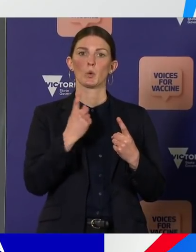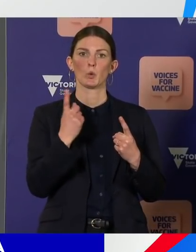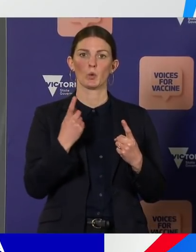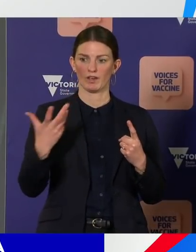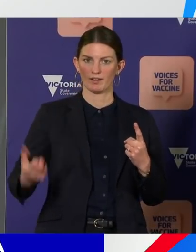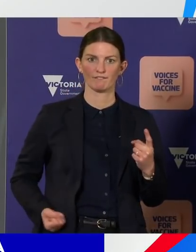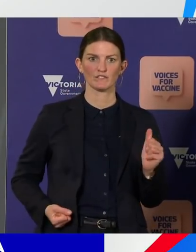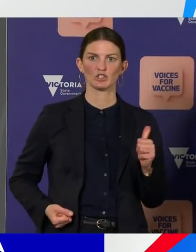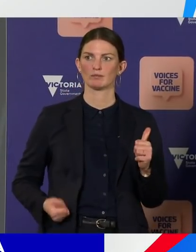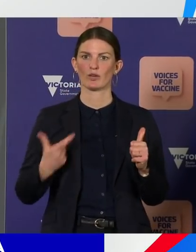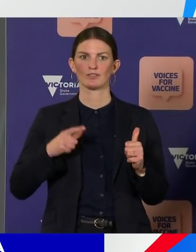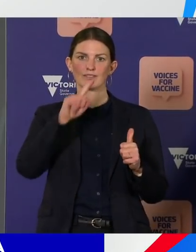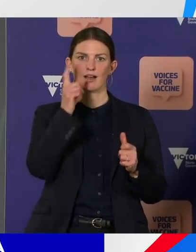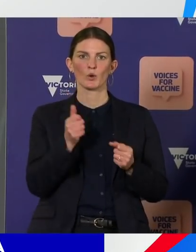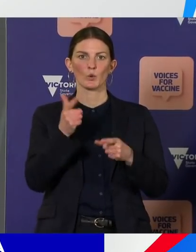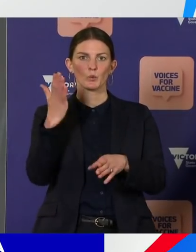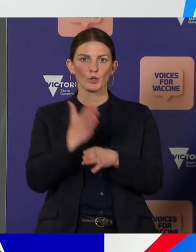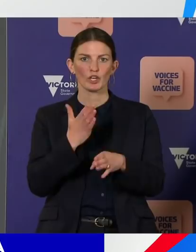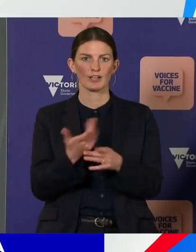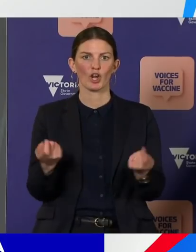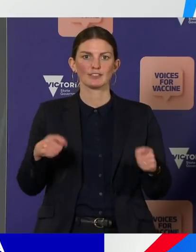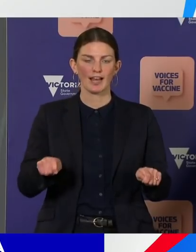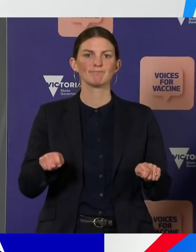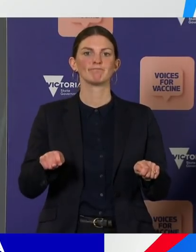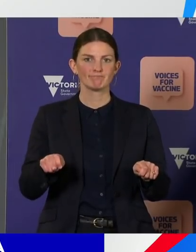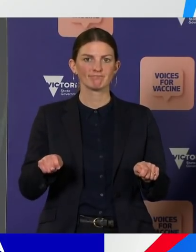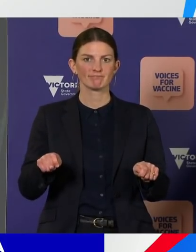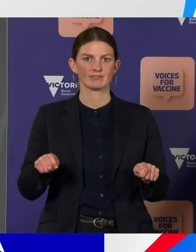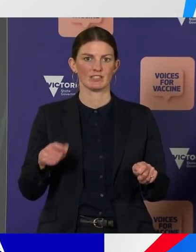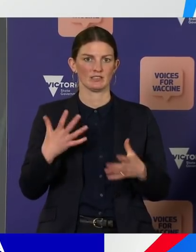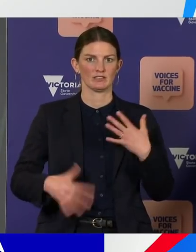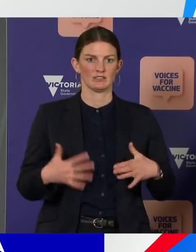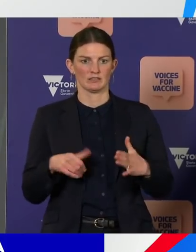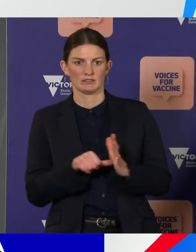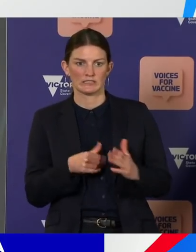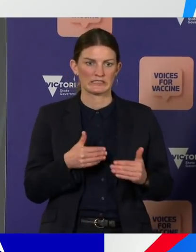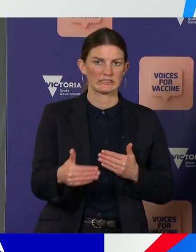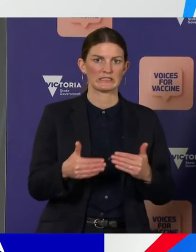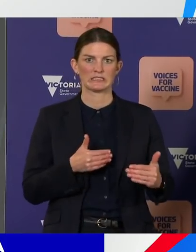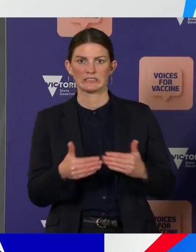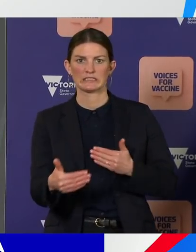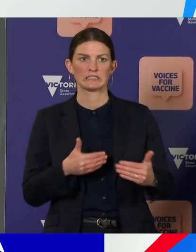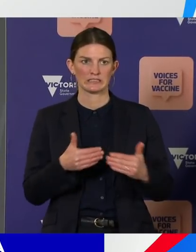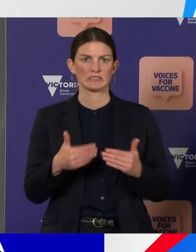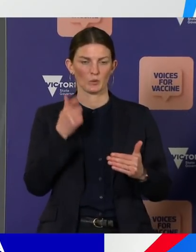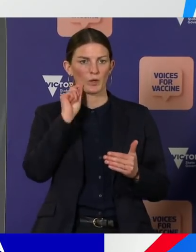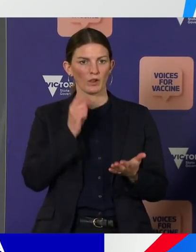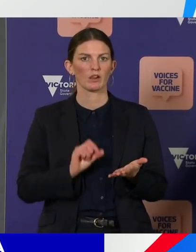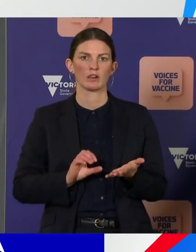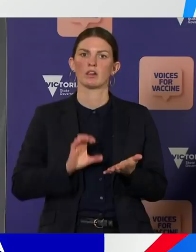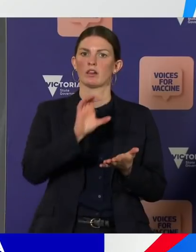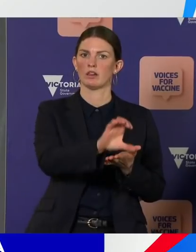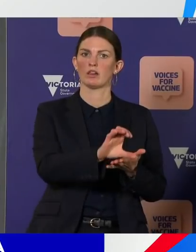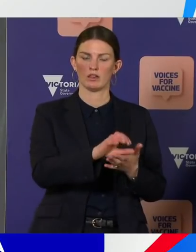during recent lockdowns and are in rental hardship as a result. As the Minister has already